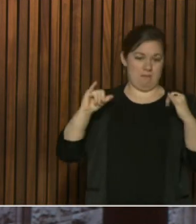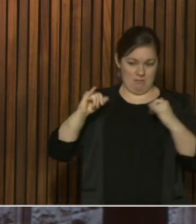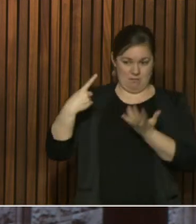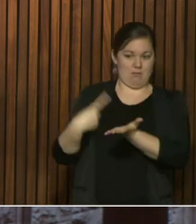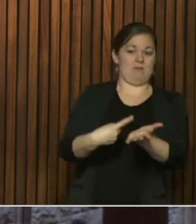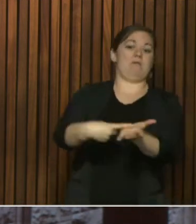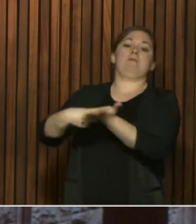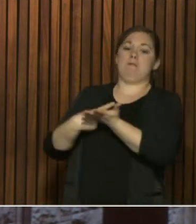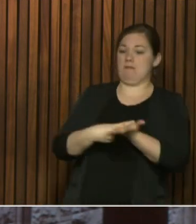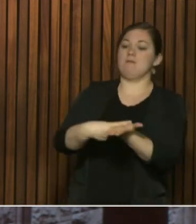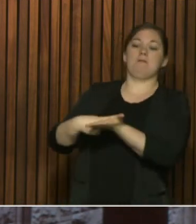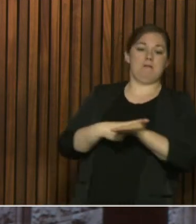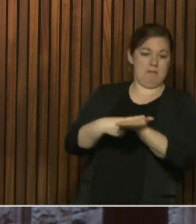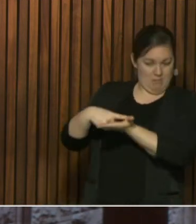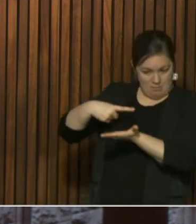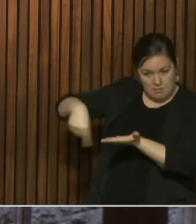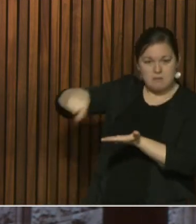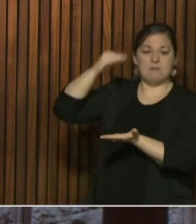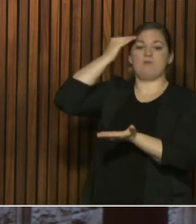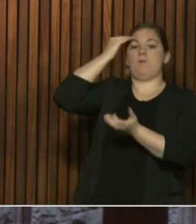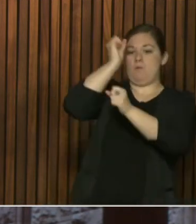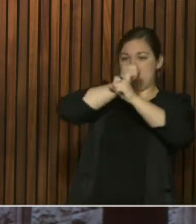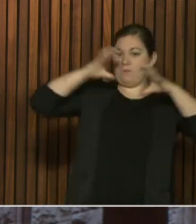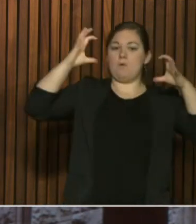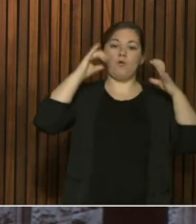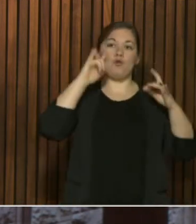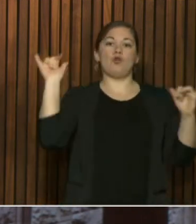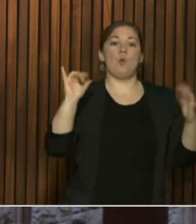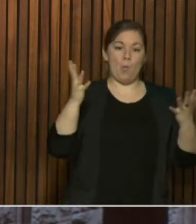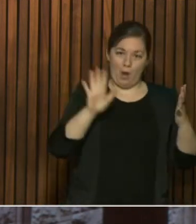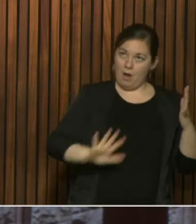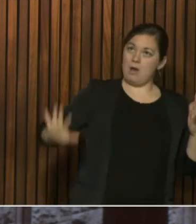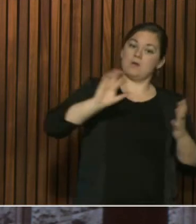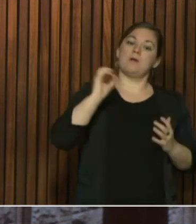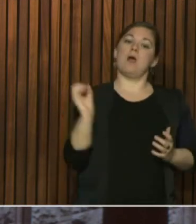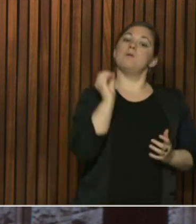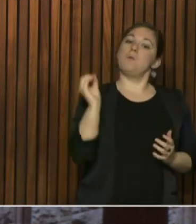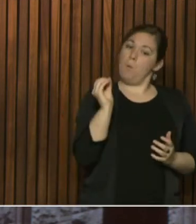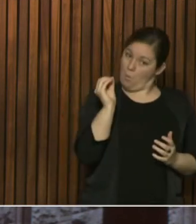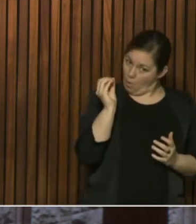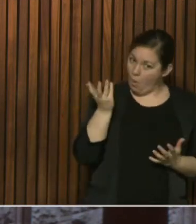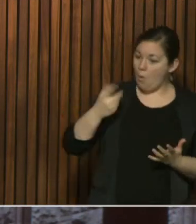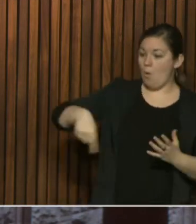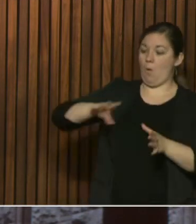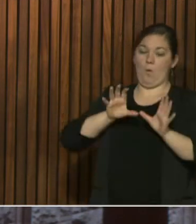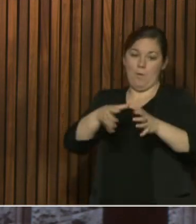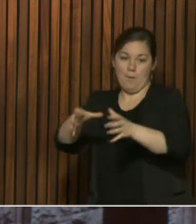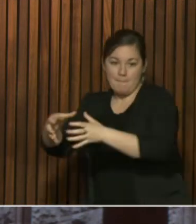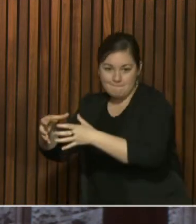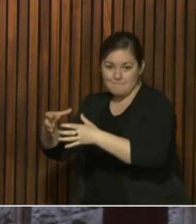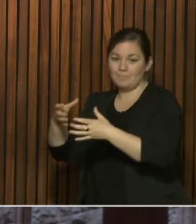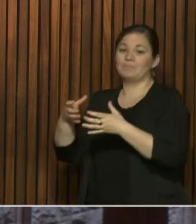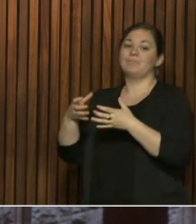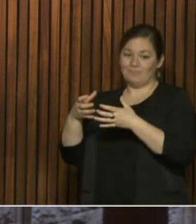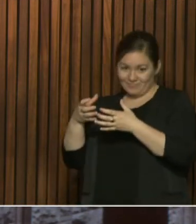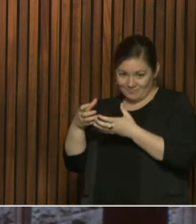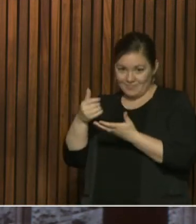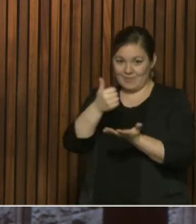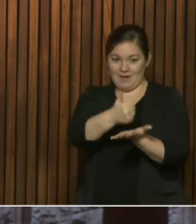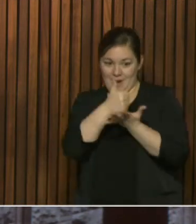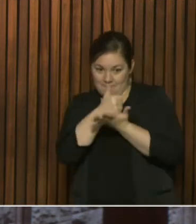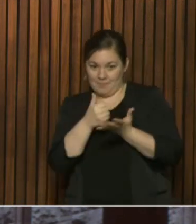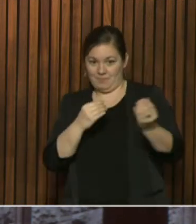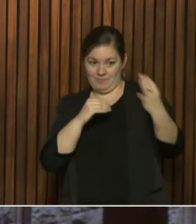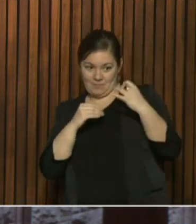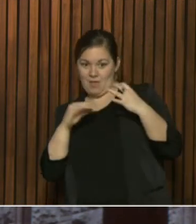the federal or in the whole province wide command table to see how we would orchestrate and to assist in moving resources